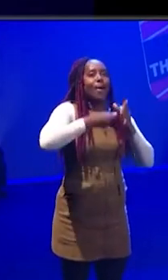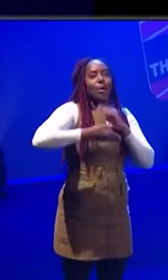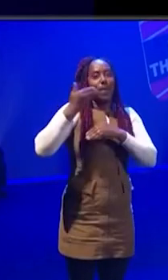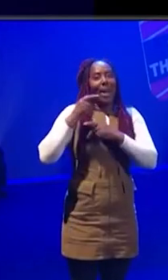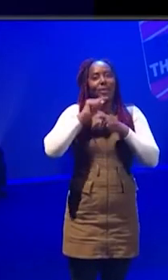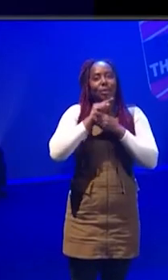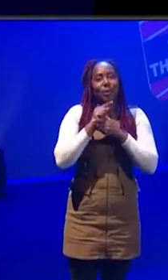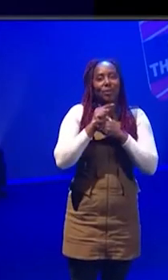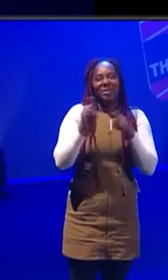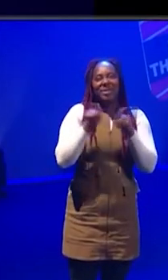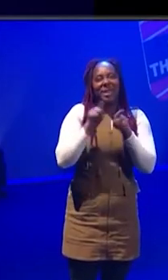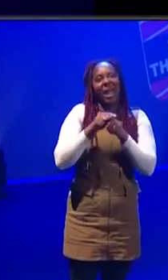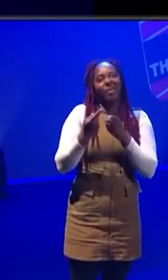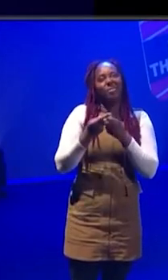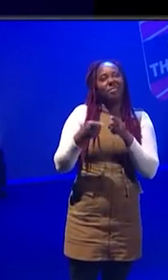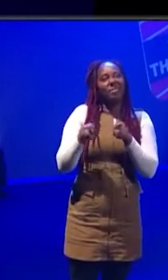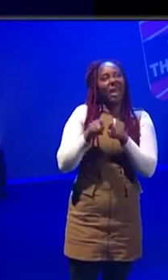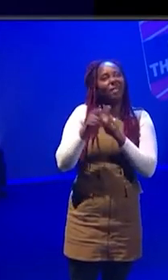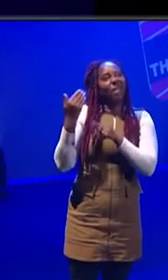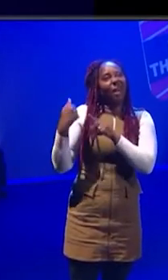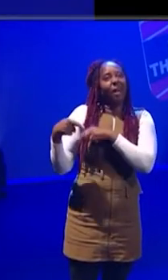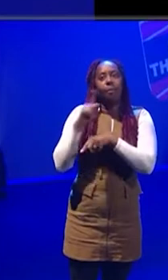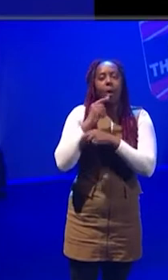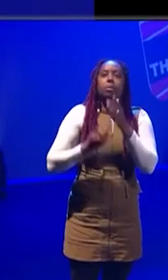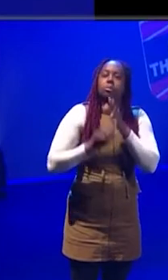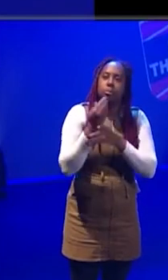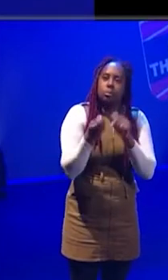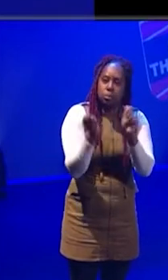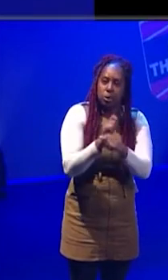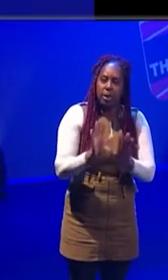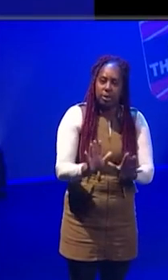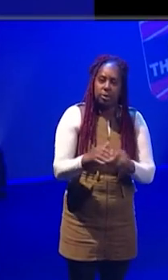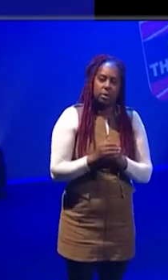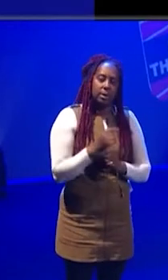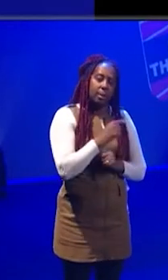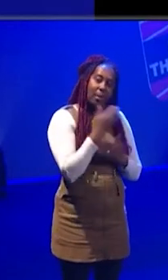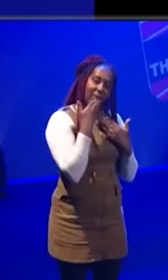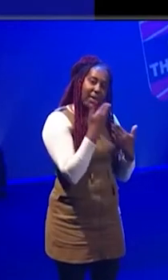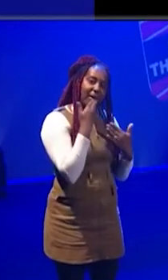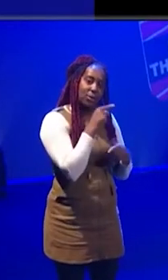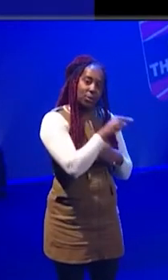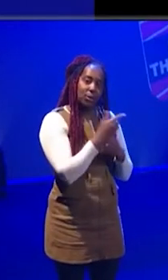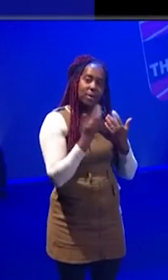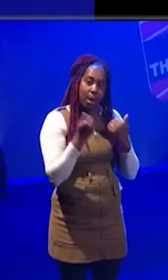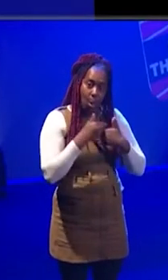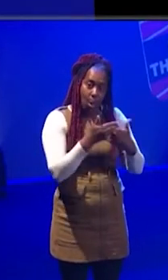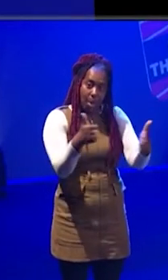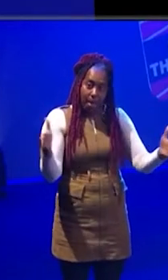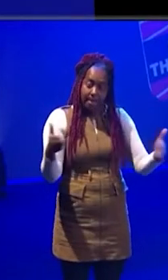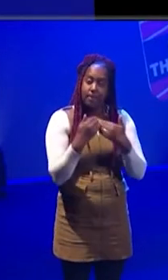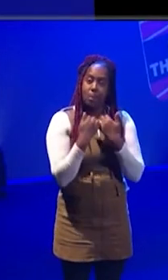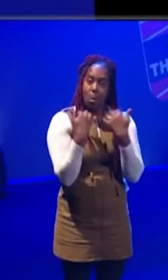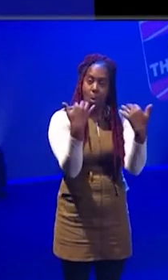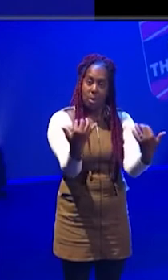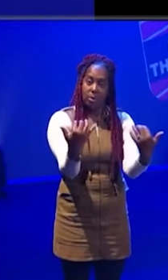as usual. I think that would be a real missed opportunity. Great. Thank you. We are now going to open it out to the audience.